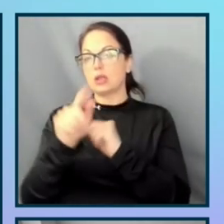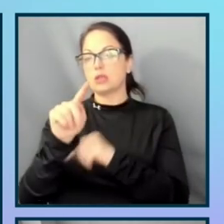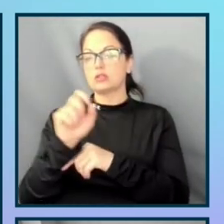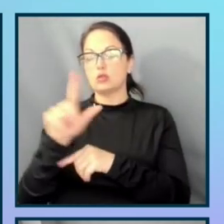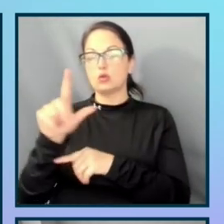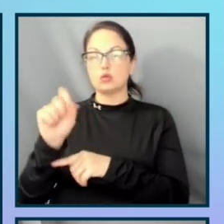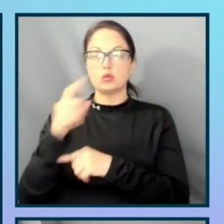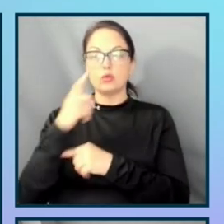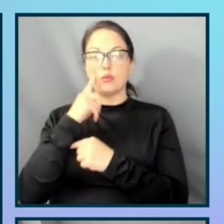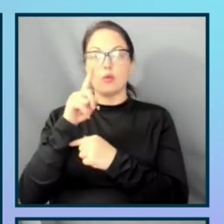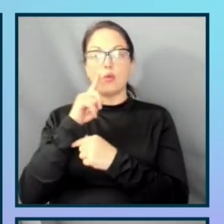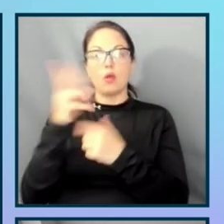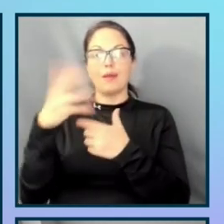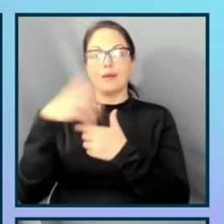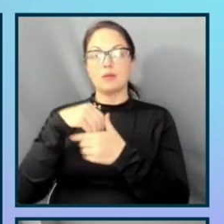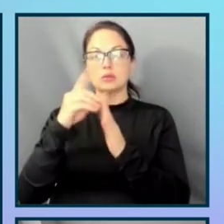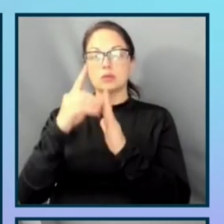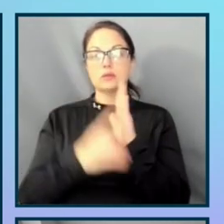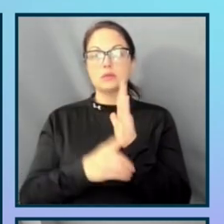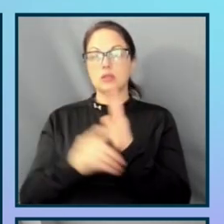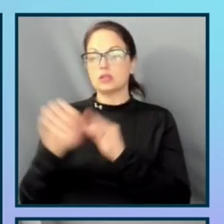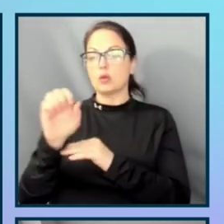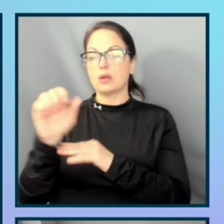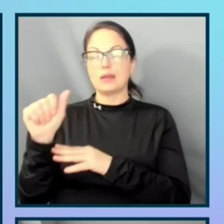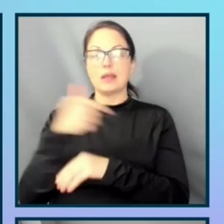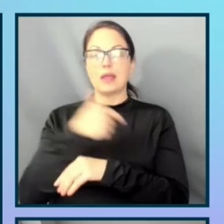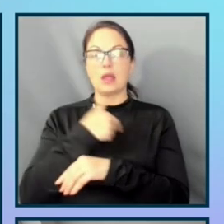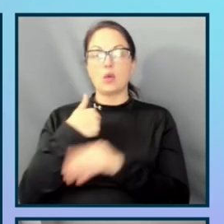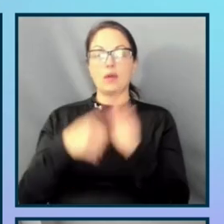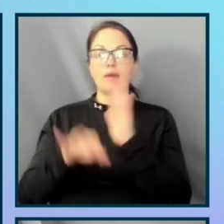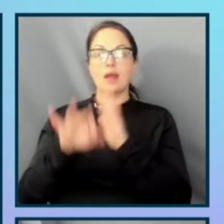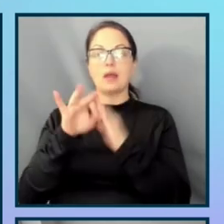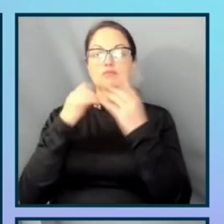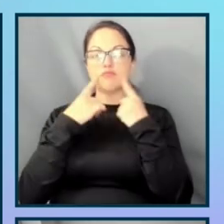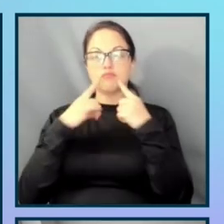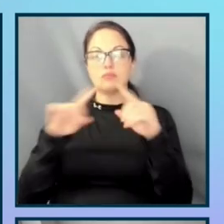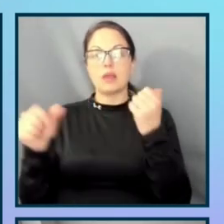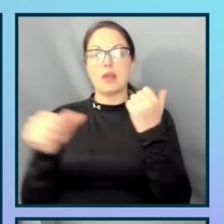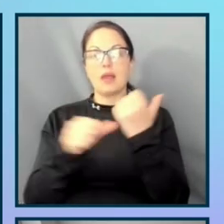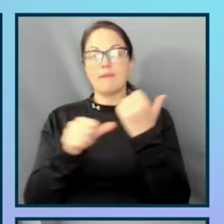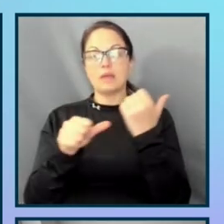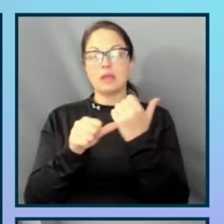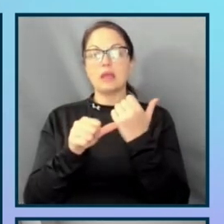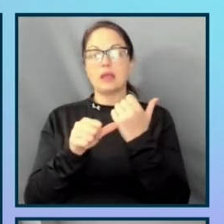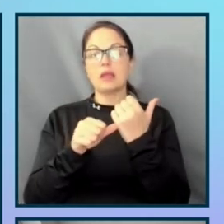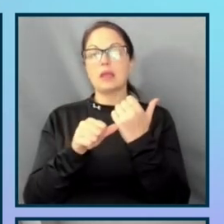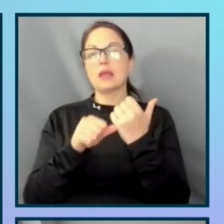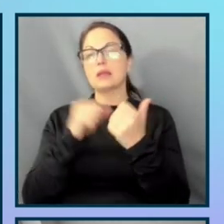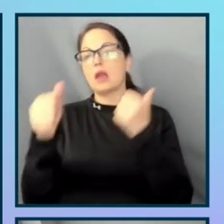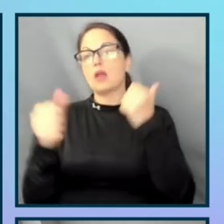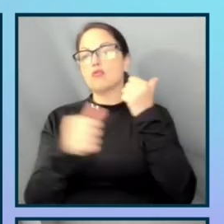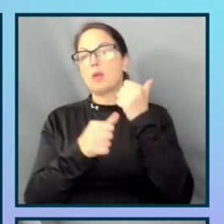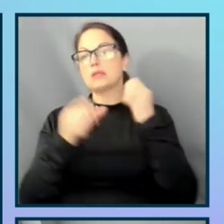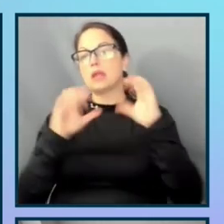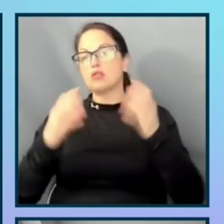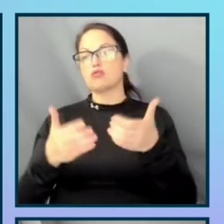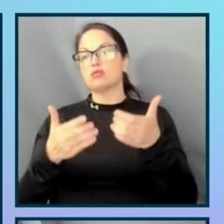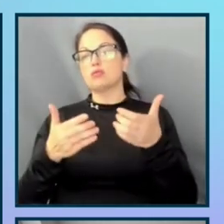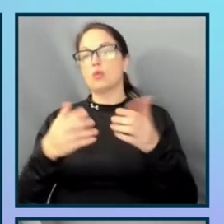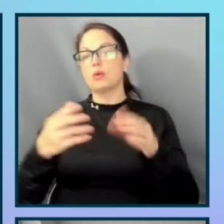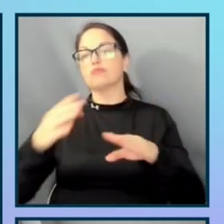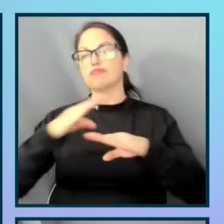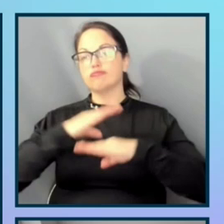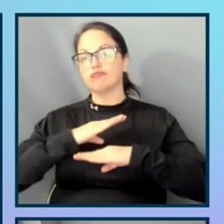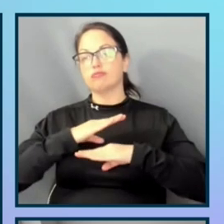So at EA, we found success through advocating underrepresented groups, which made accessibility needs a requirement